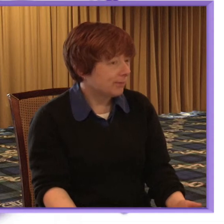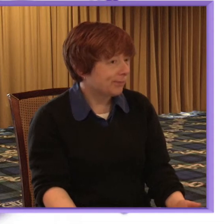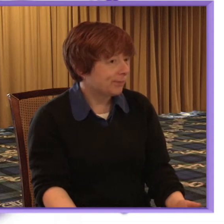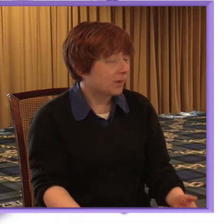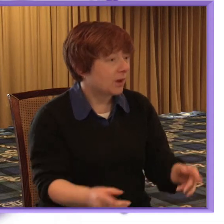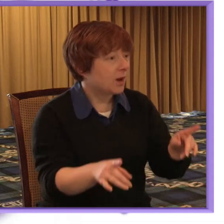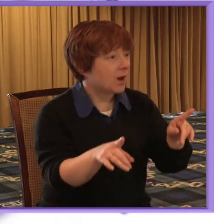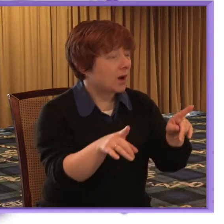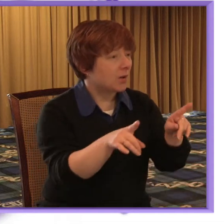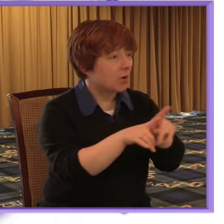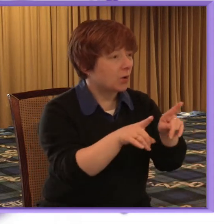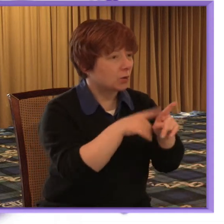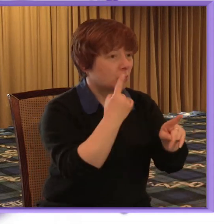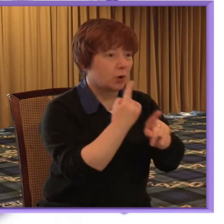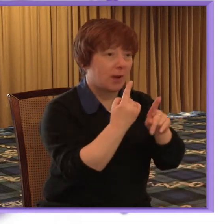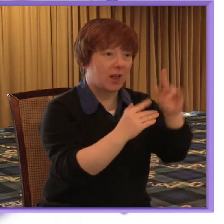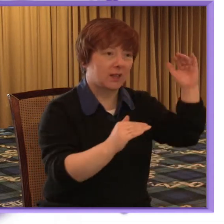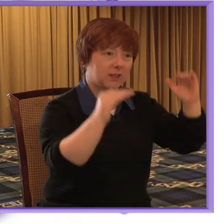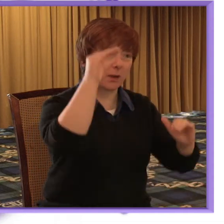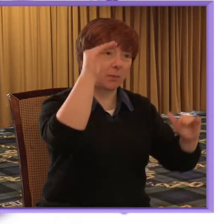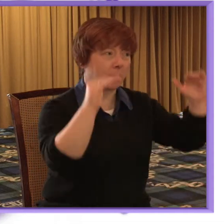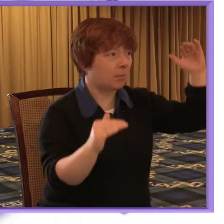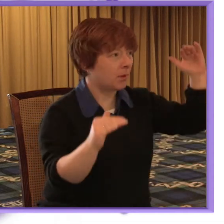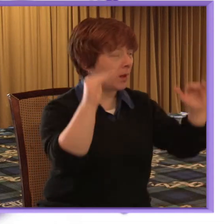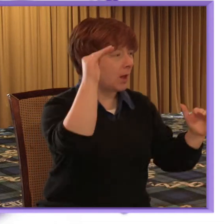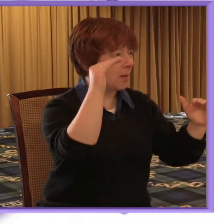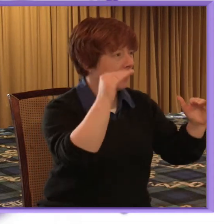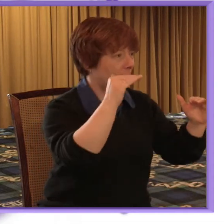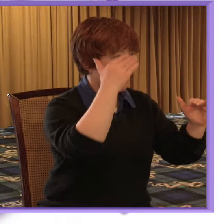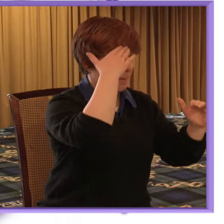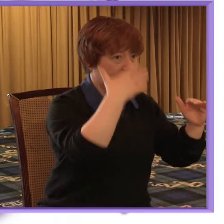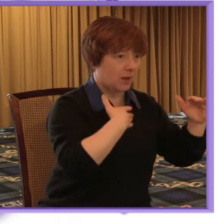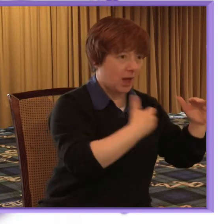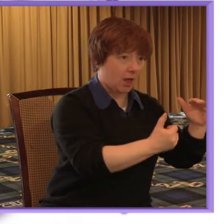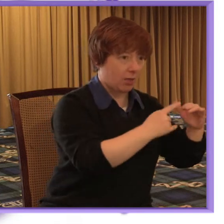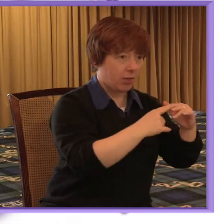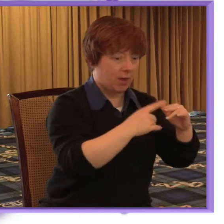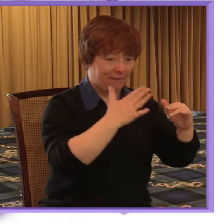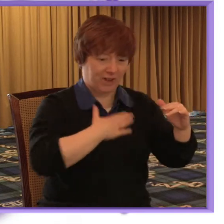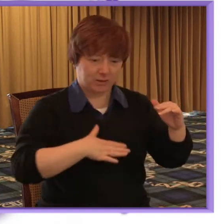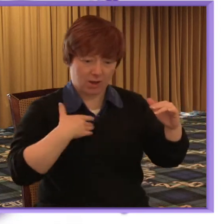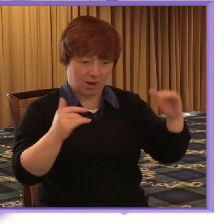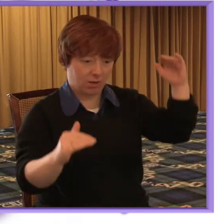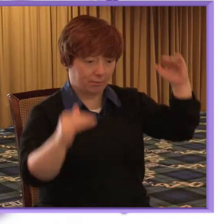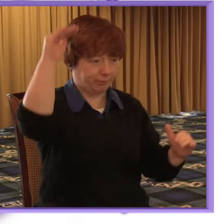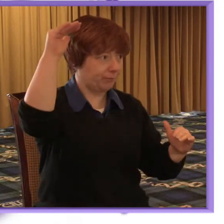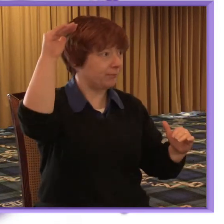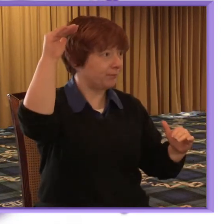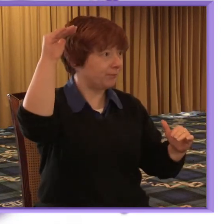the imbalance between mental and physical health in terms of the spend in terms of the fact that it's taken us so long to get a mental health tariff